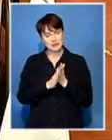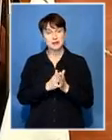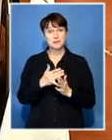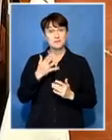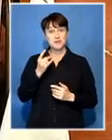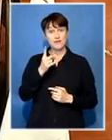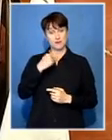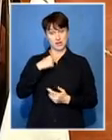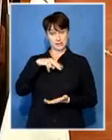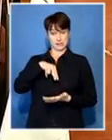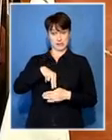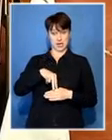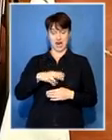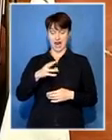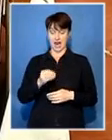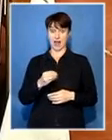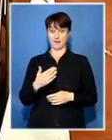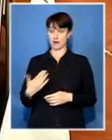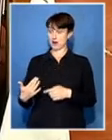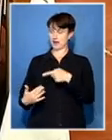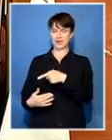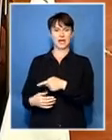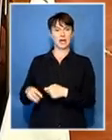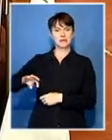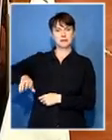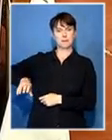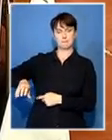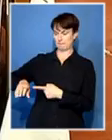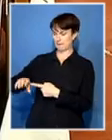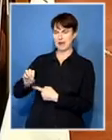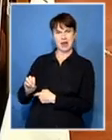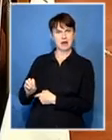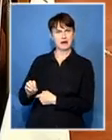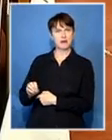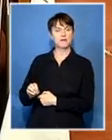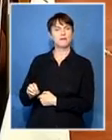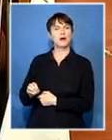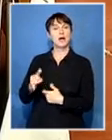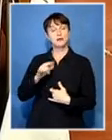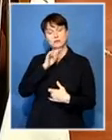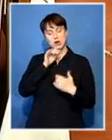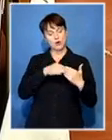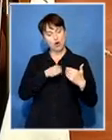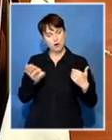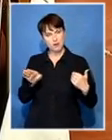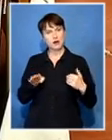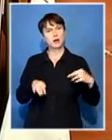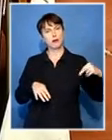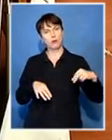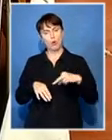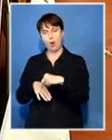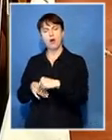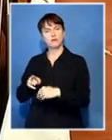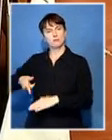it's a communal tap and I spoke to a woman earlier she came up with a bucket there to open the gates for she came to get water and she told me she had more than three